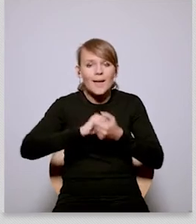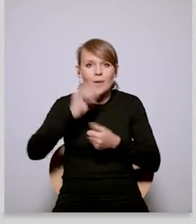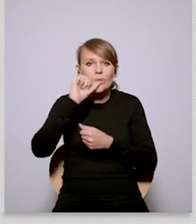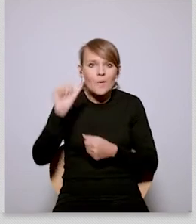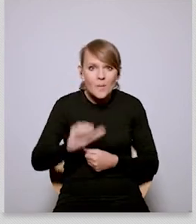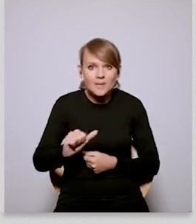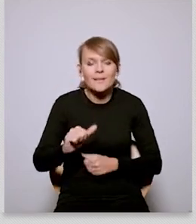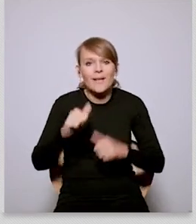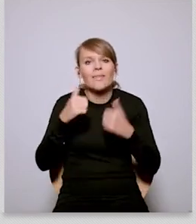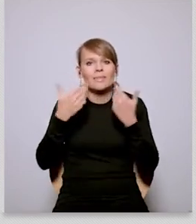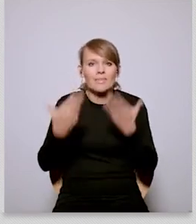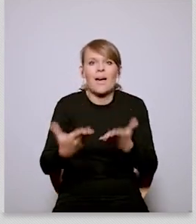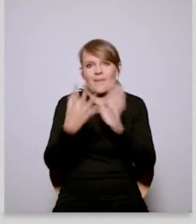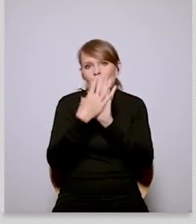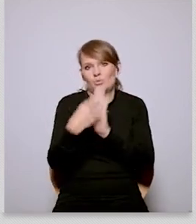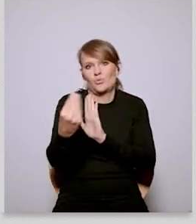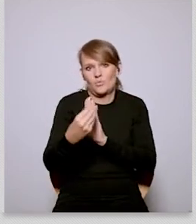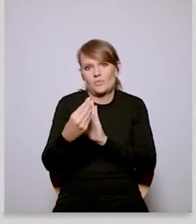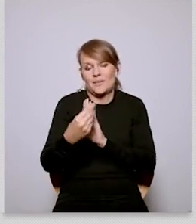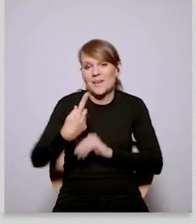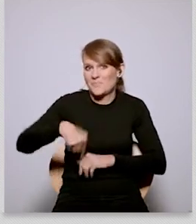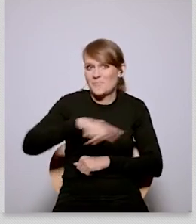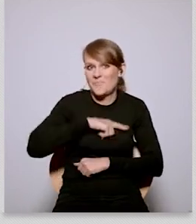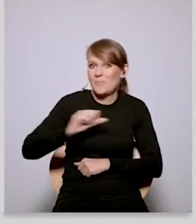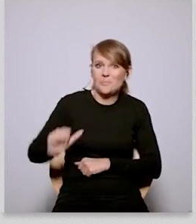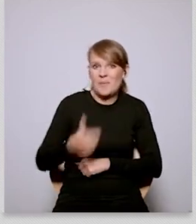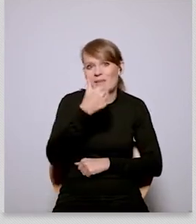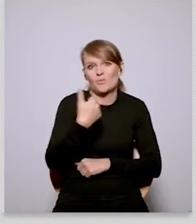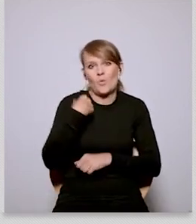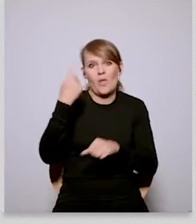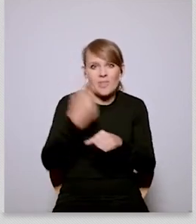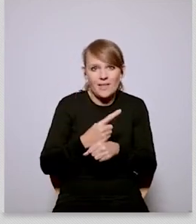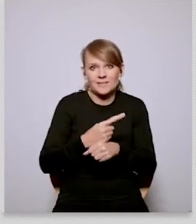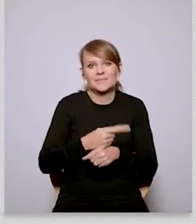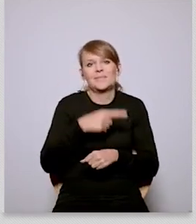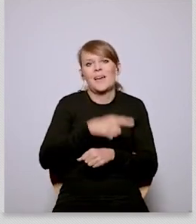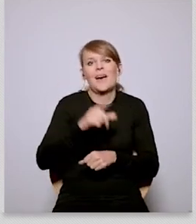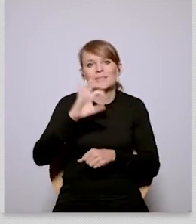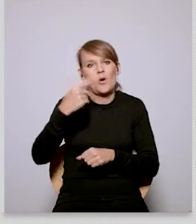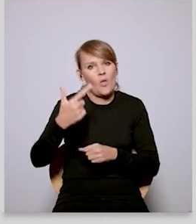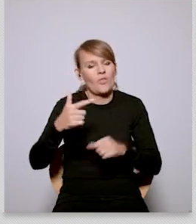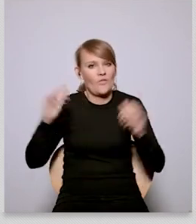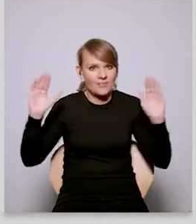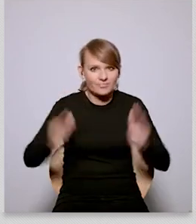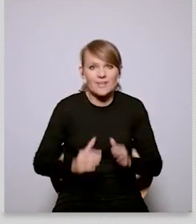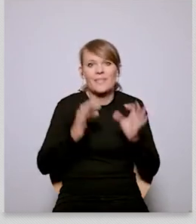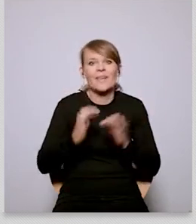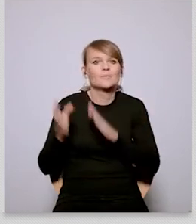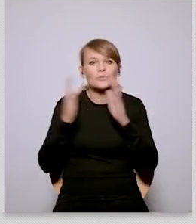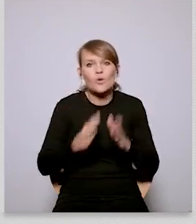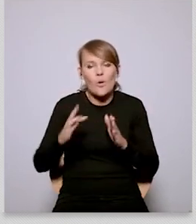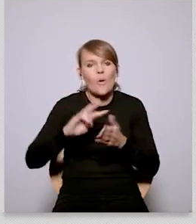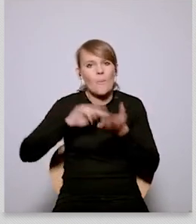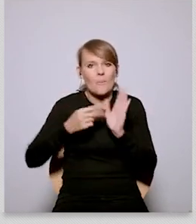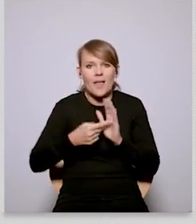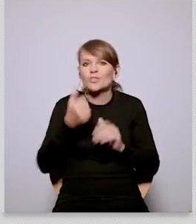to go first and lay out um our plans in in green deal um i think that there is real potential um